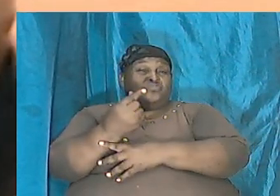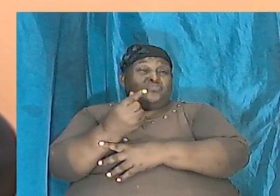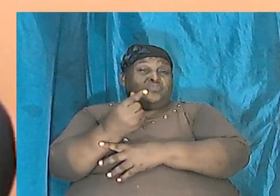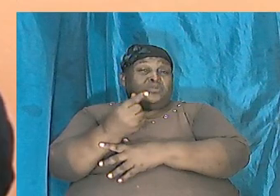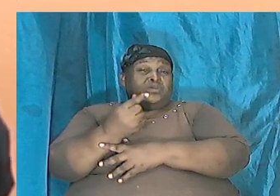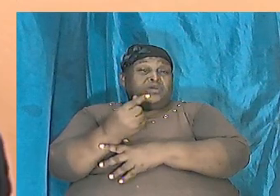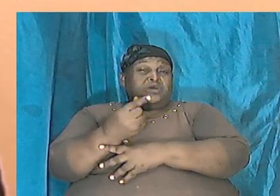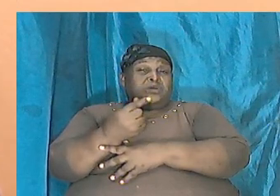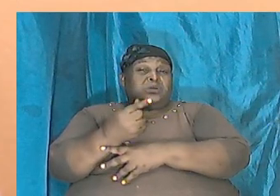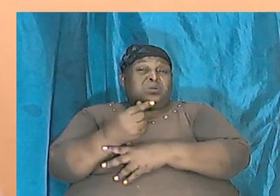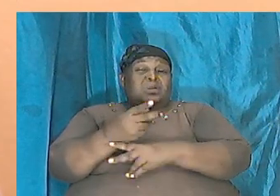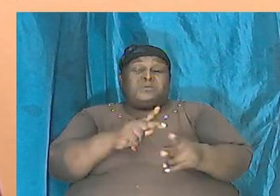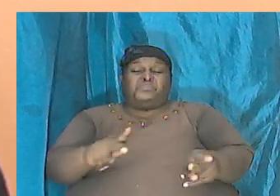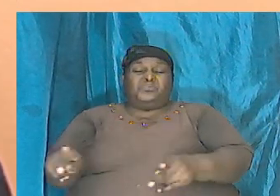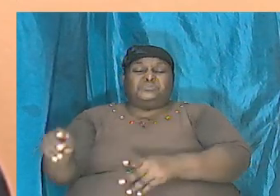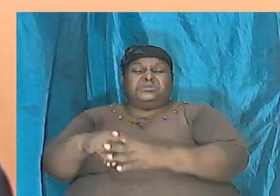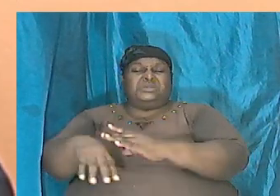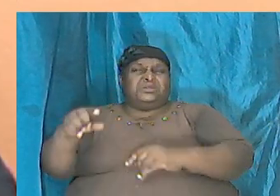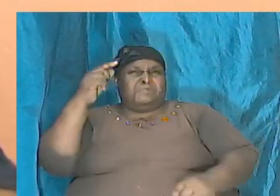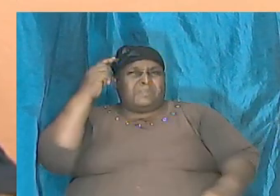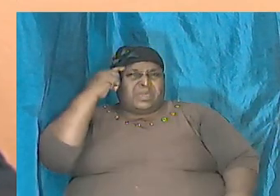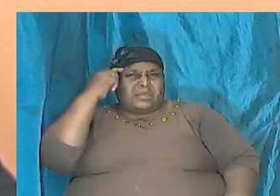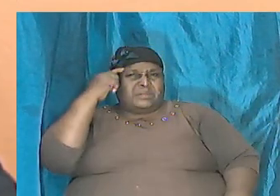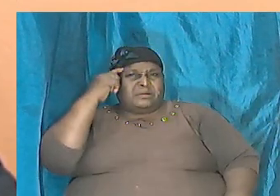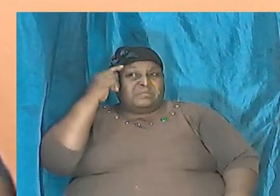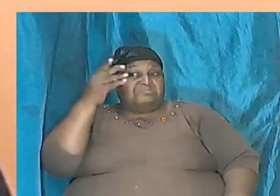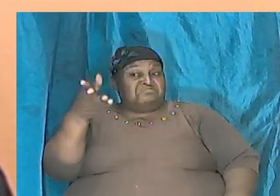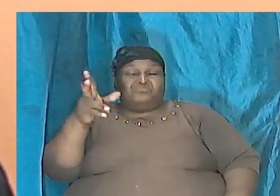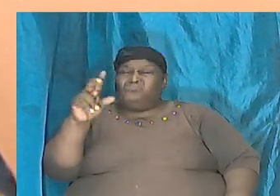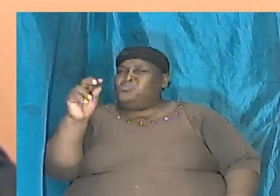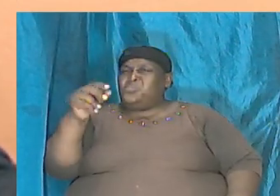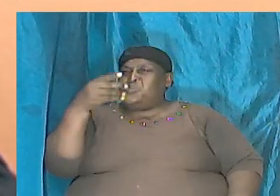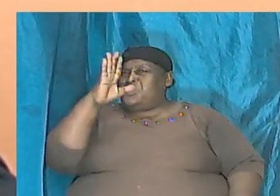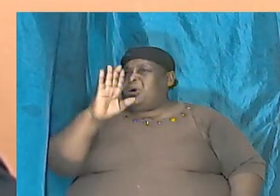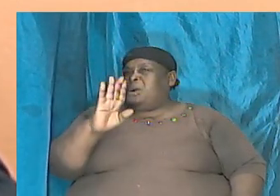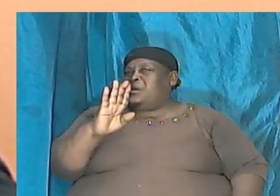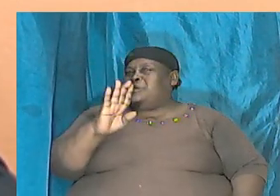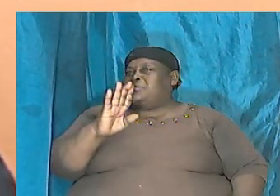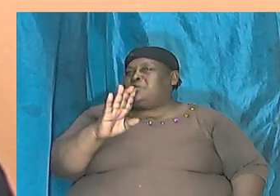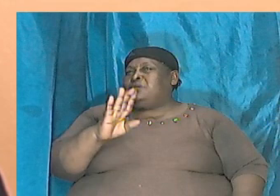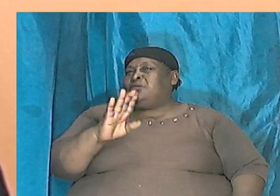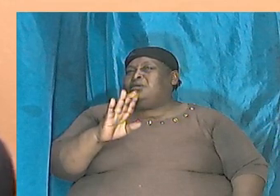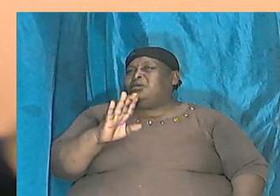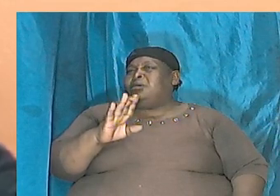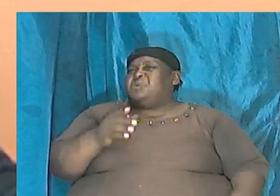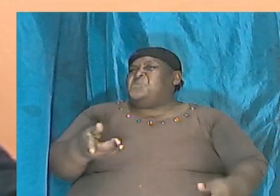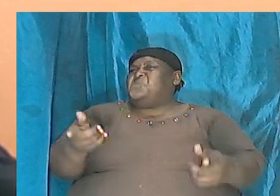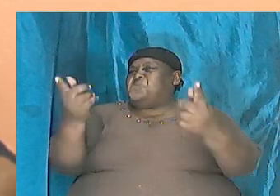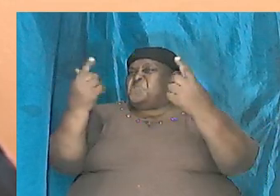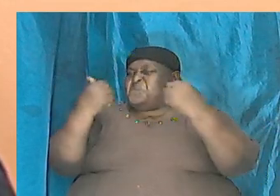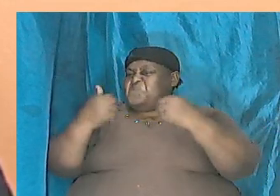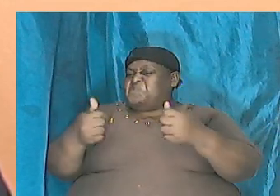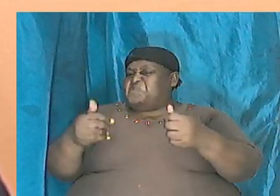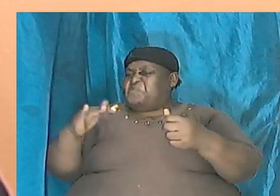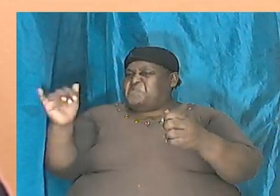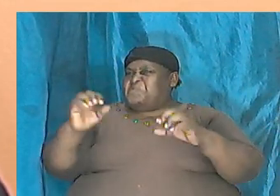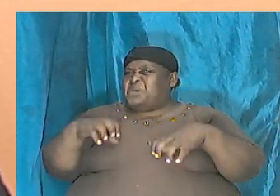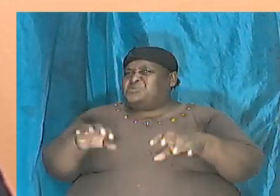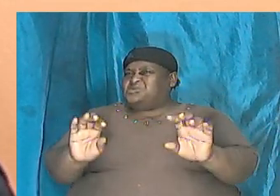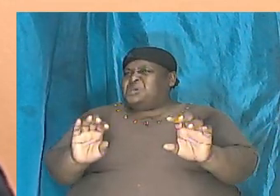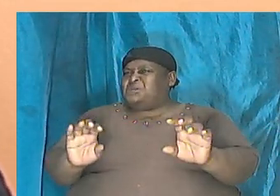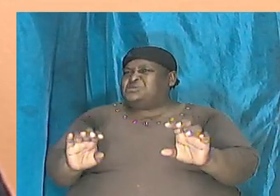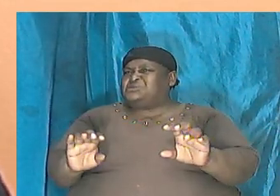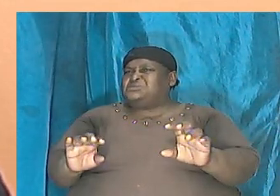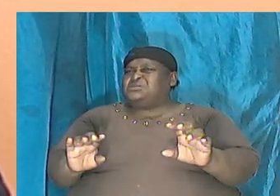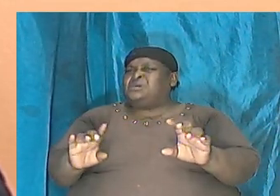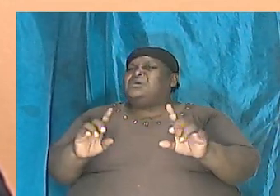planted in that mind, there is no God. You evolved. You came by chance and then start